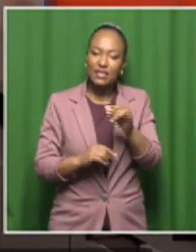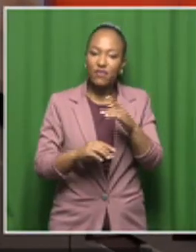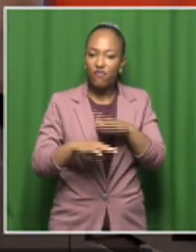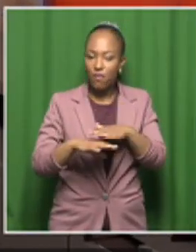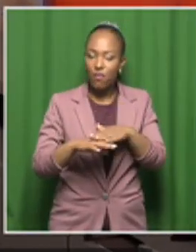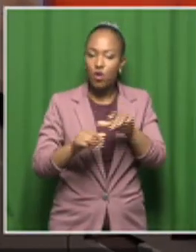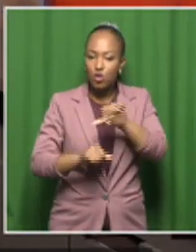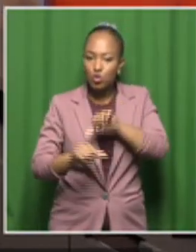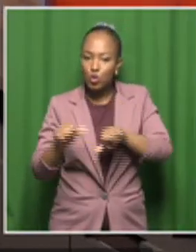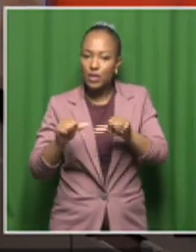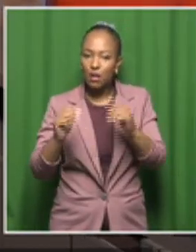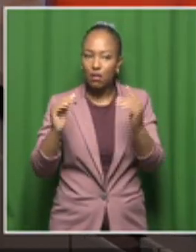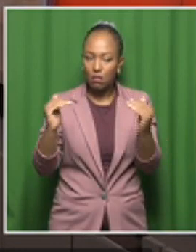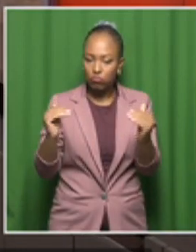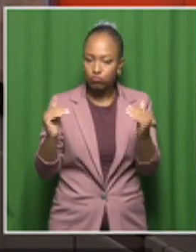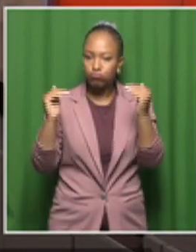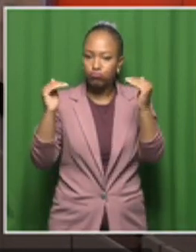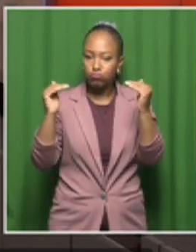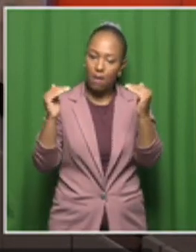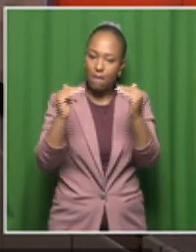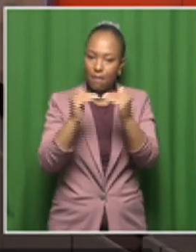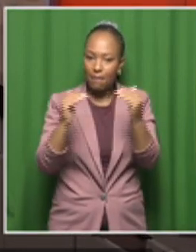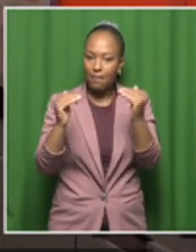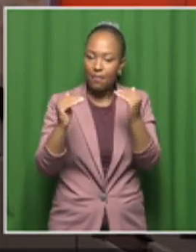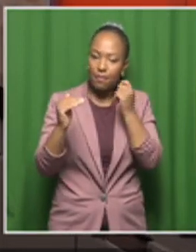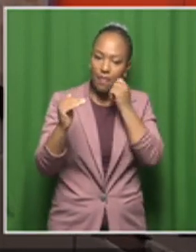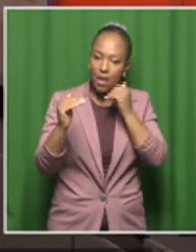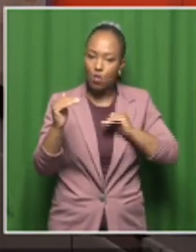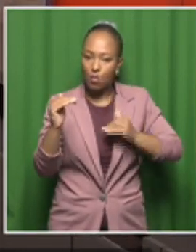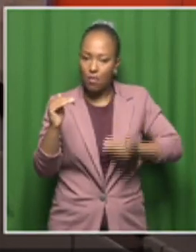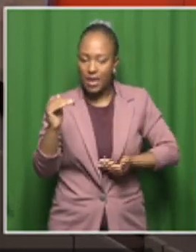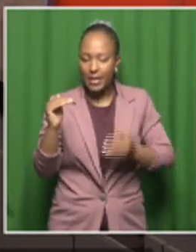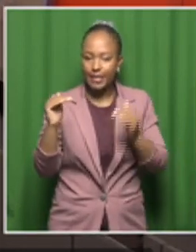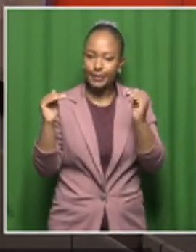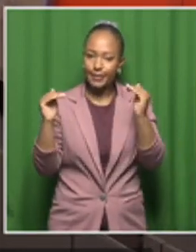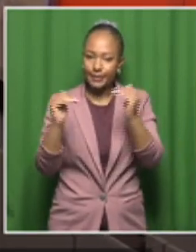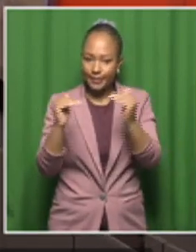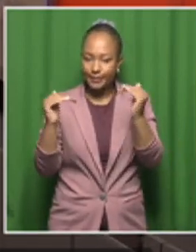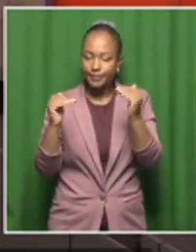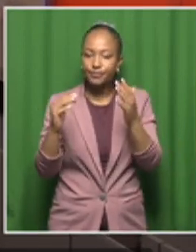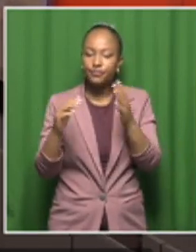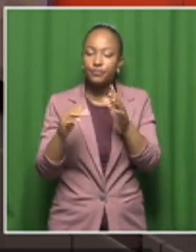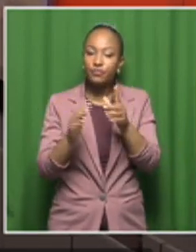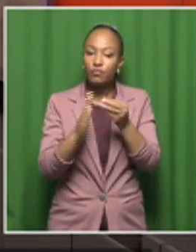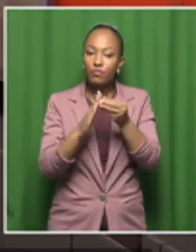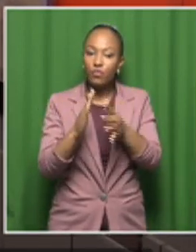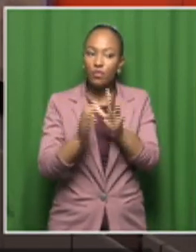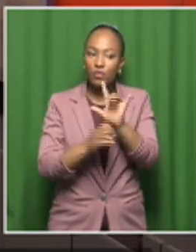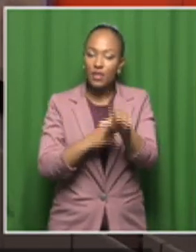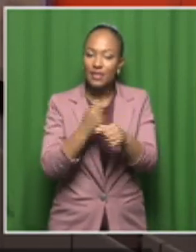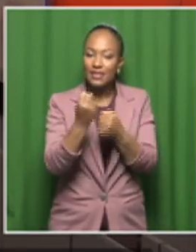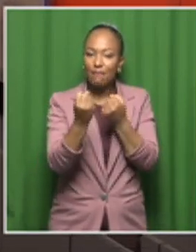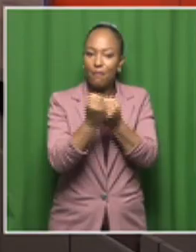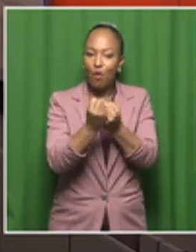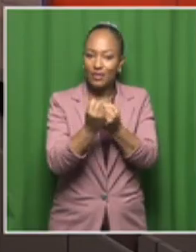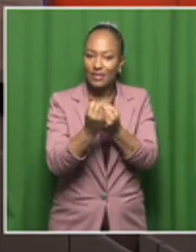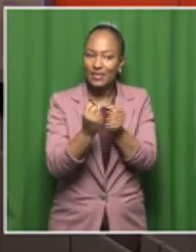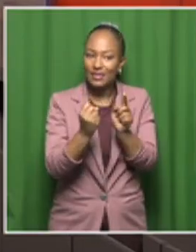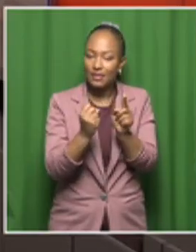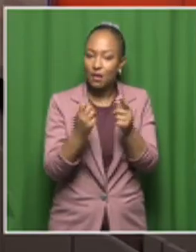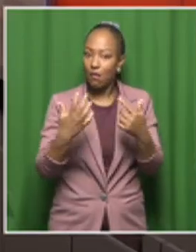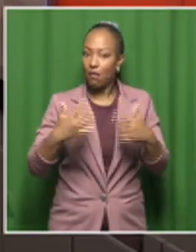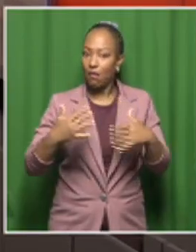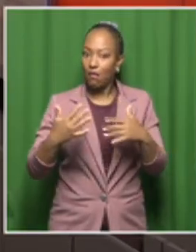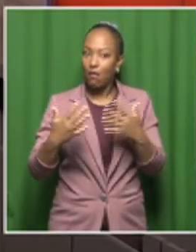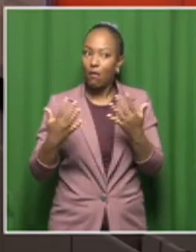justice and equality. And then there's also student support and co-curricular activities. So you can see what that